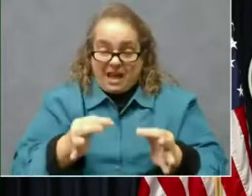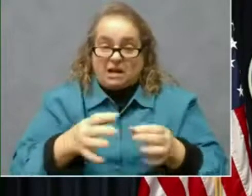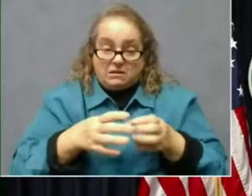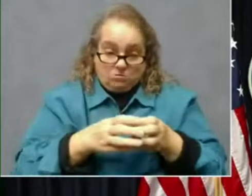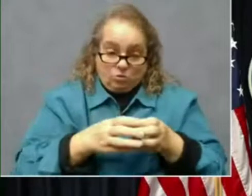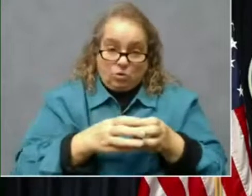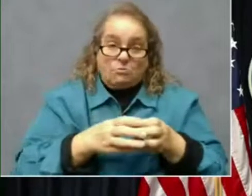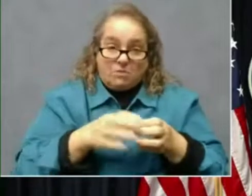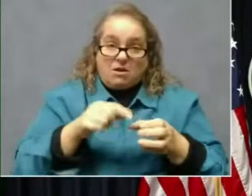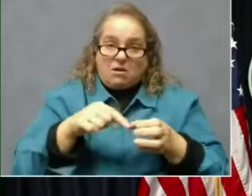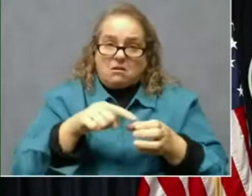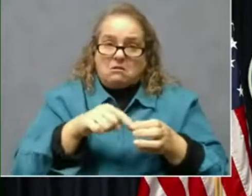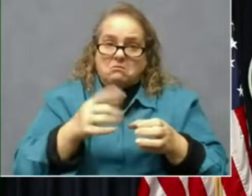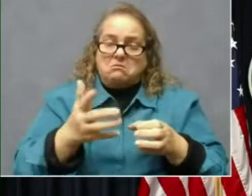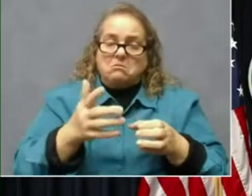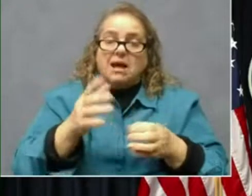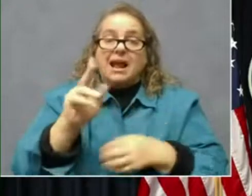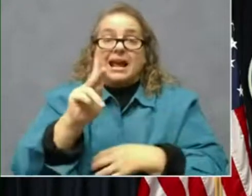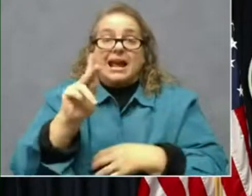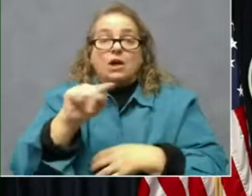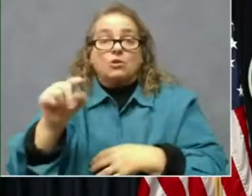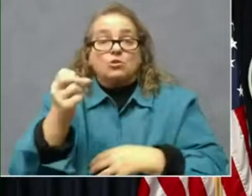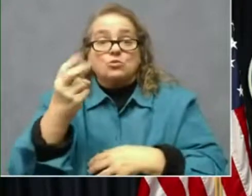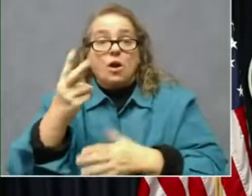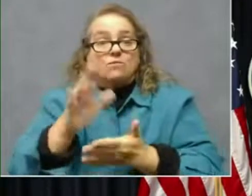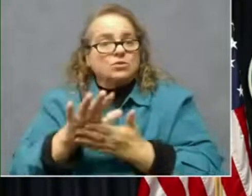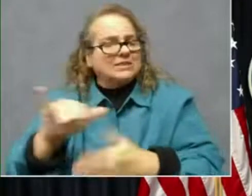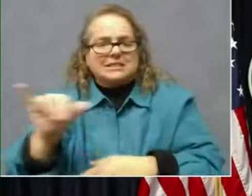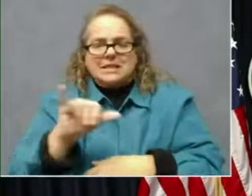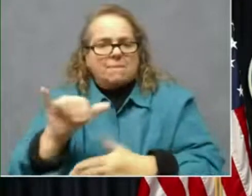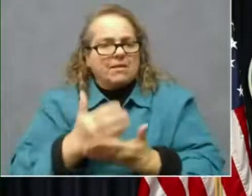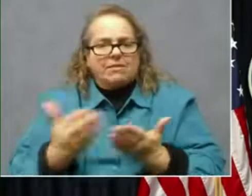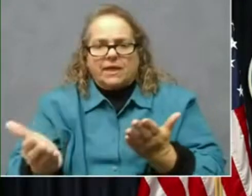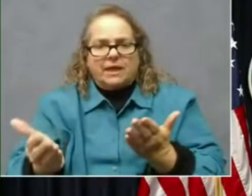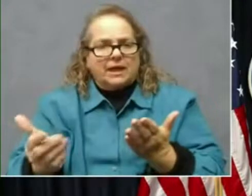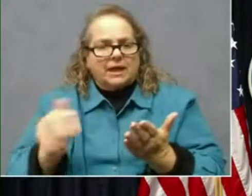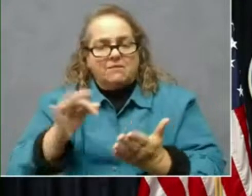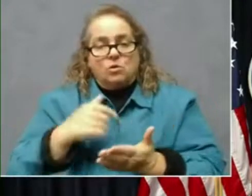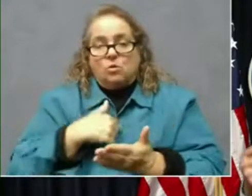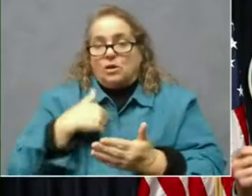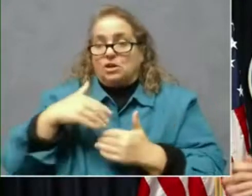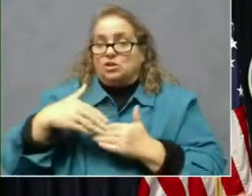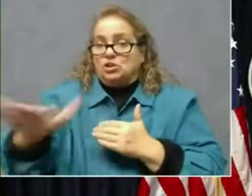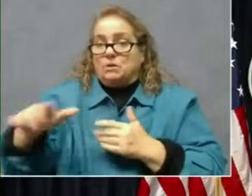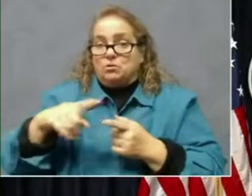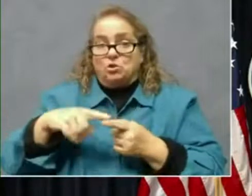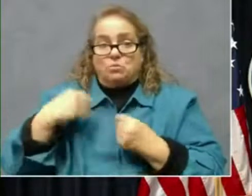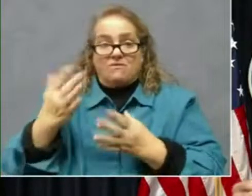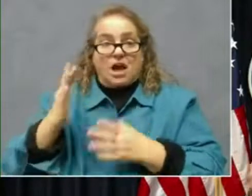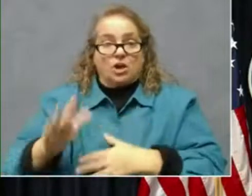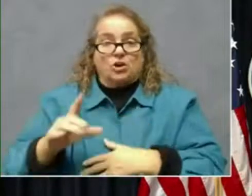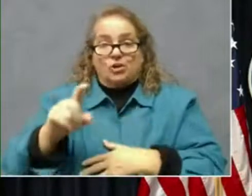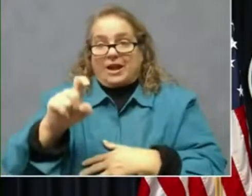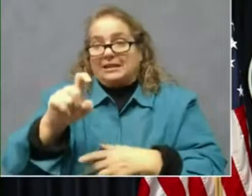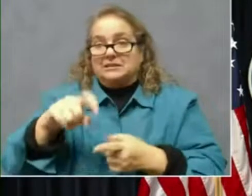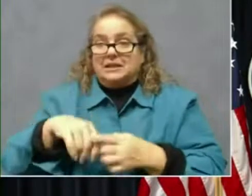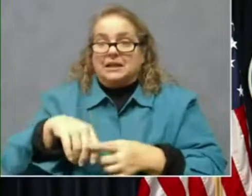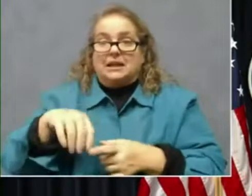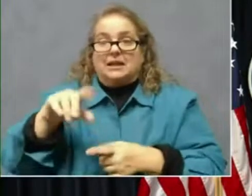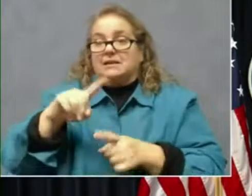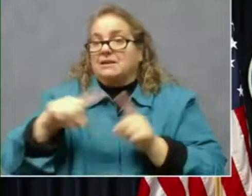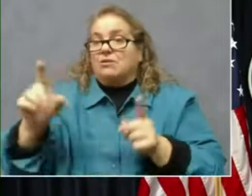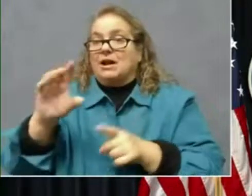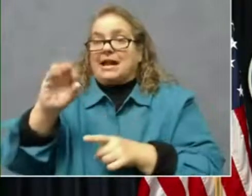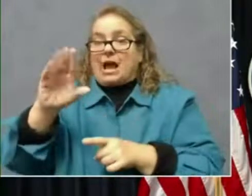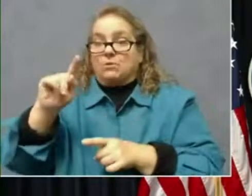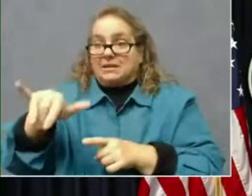schools, that'll be the same thing too. If we are going to ship to a provider X in County Y, it's of